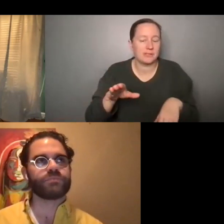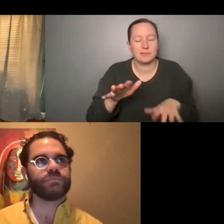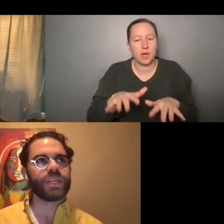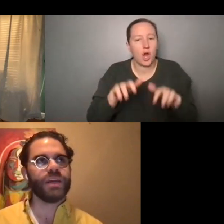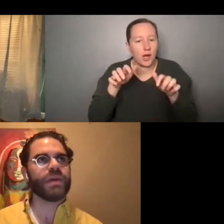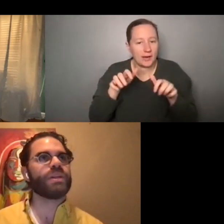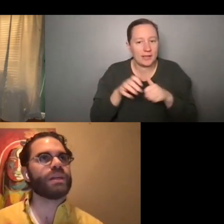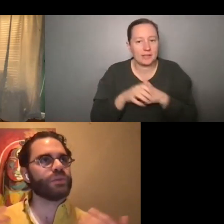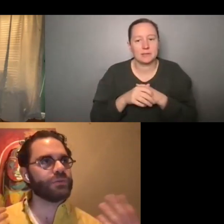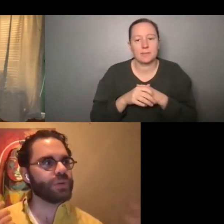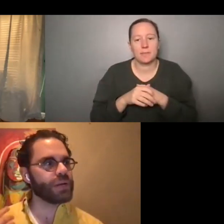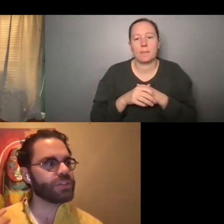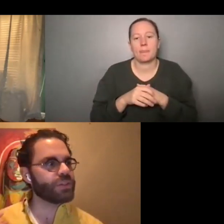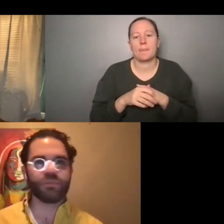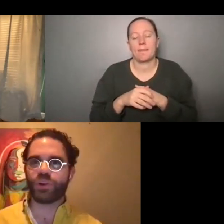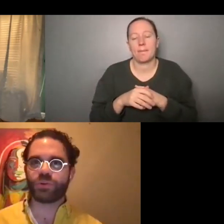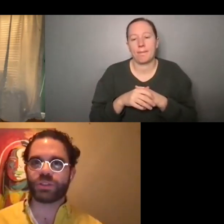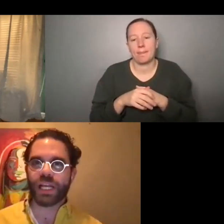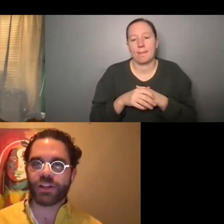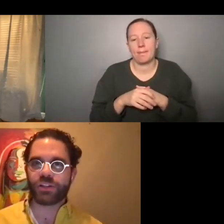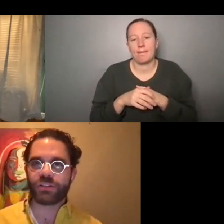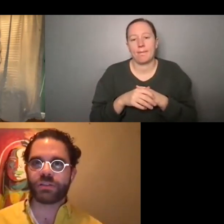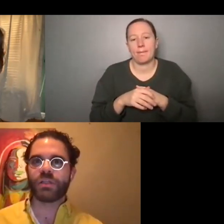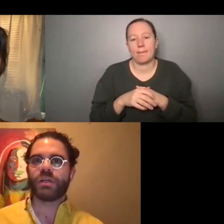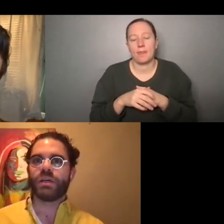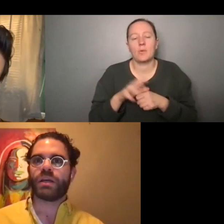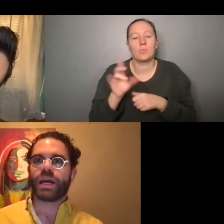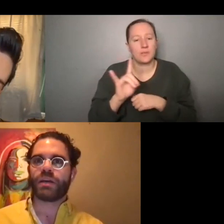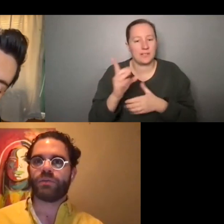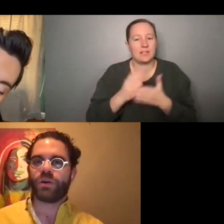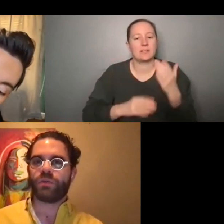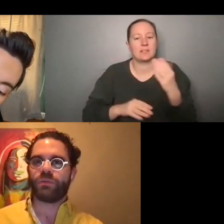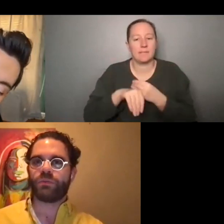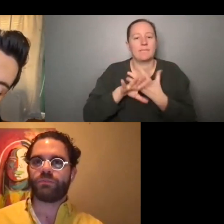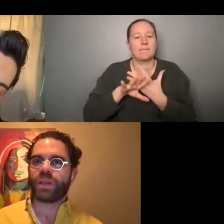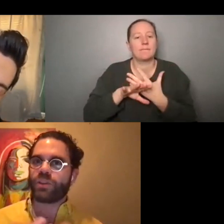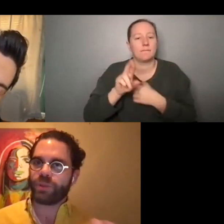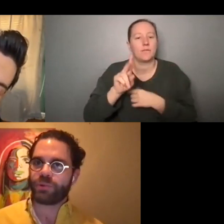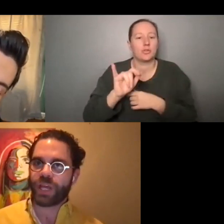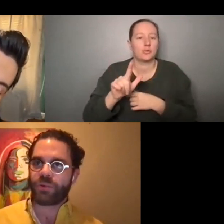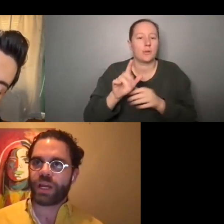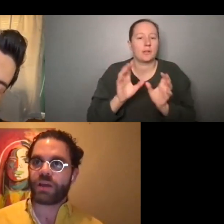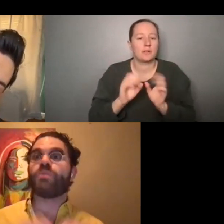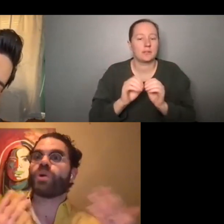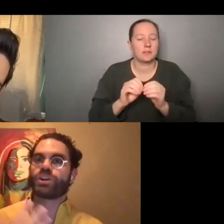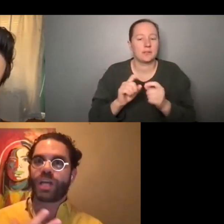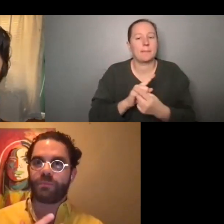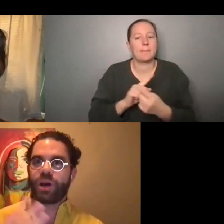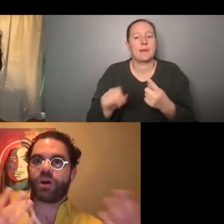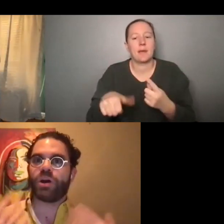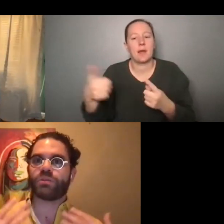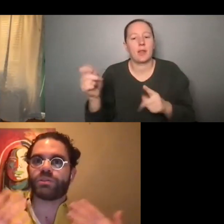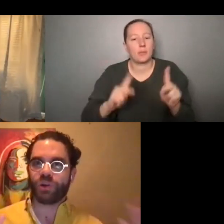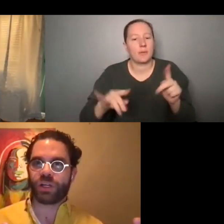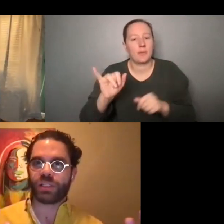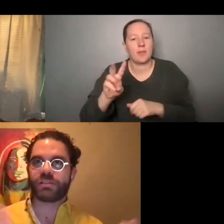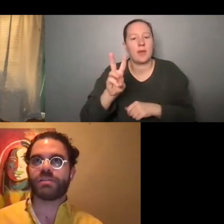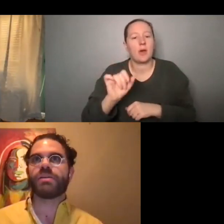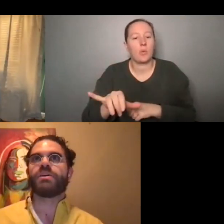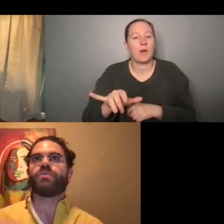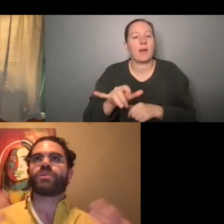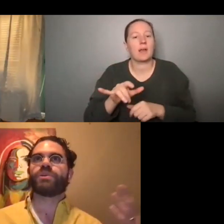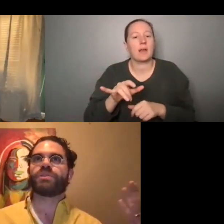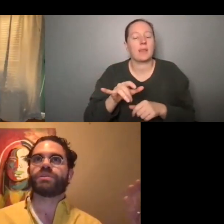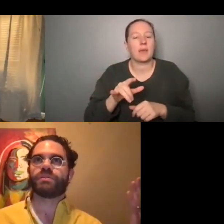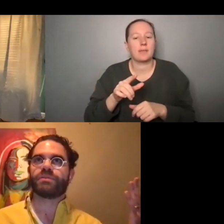Um, and then we, we were able to do some virtual sessions and kind of, well, meet other people that way on the workshop, our own stories,